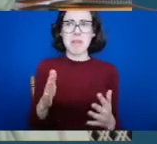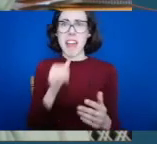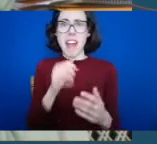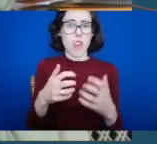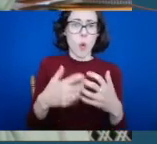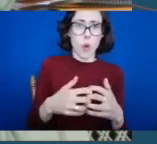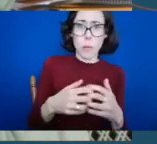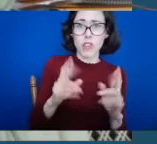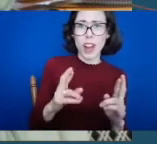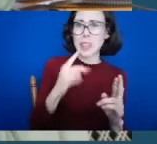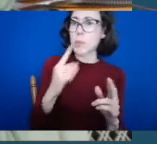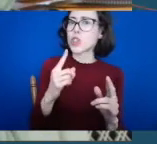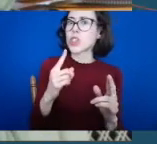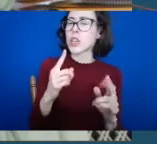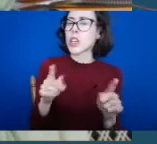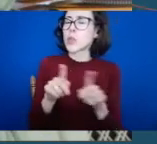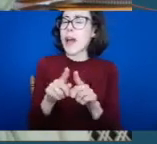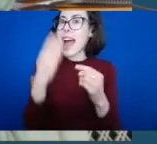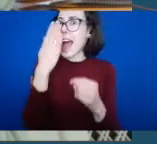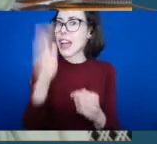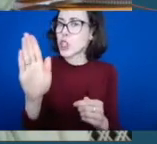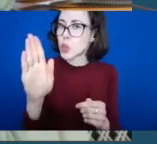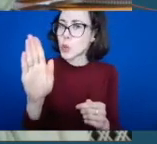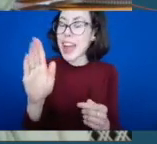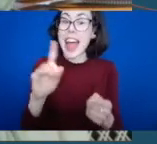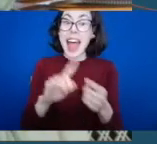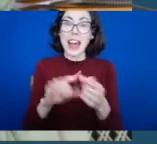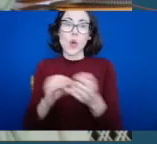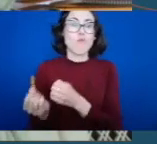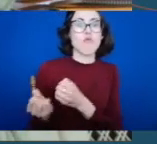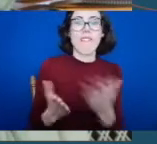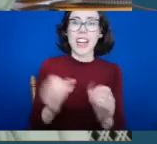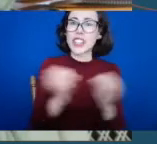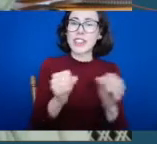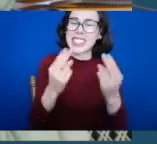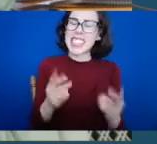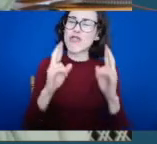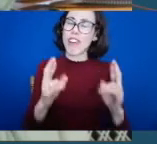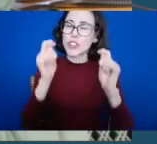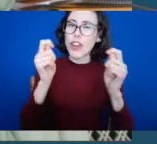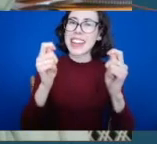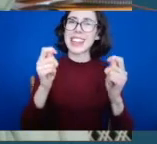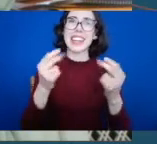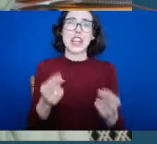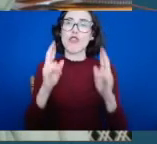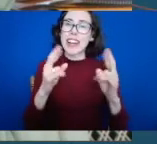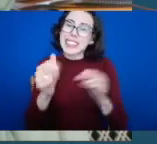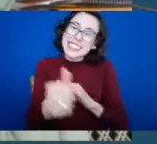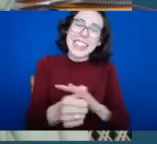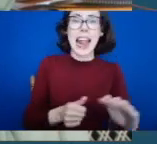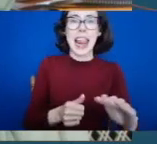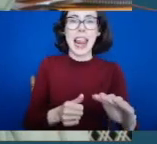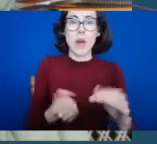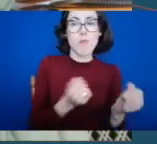such as attitudes and skill sets of individuals providing services or delivering programs. And I hope that we can work together to improve those